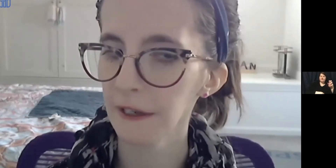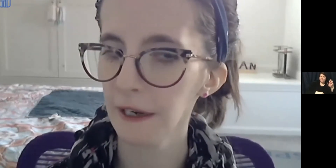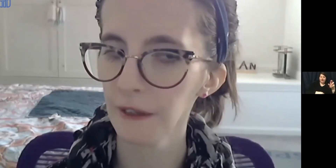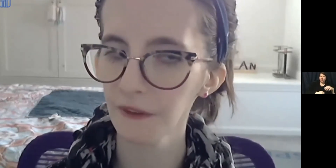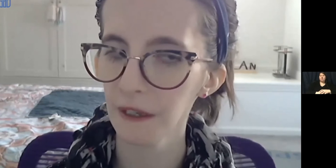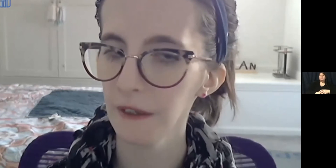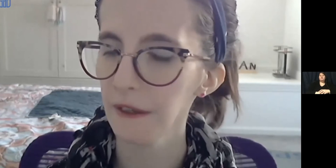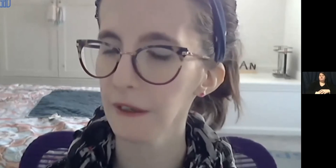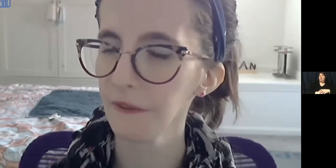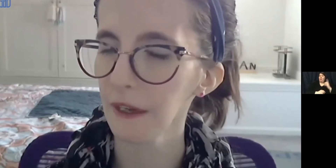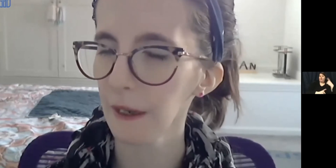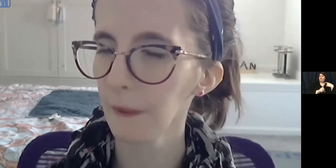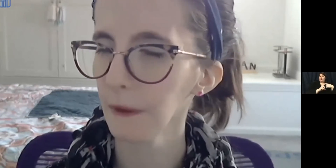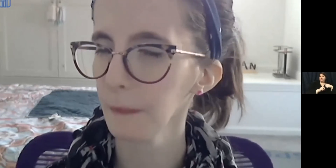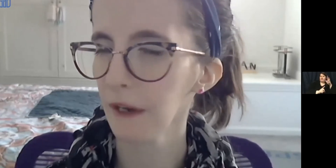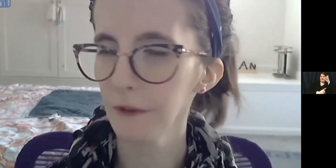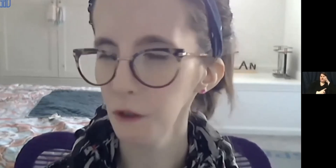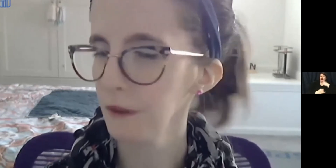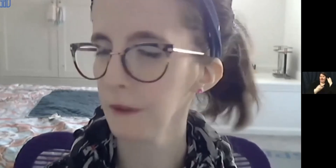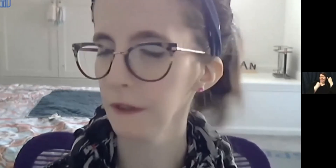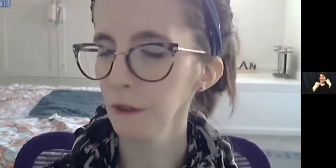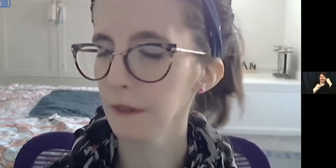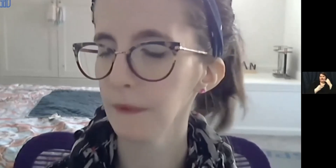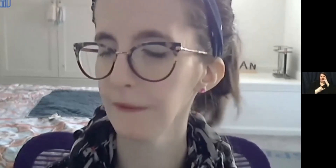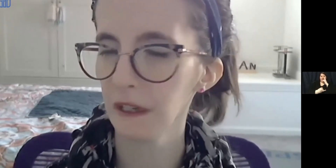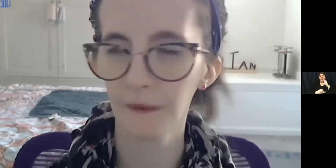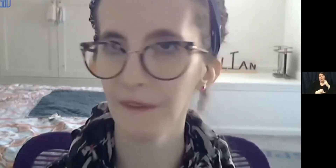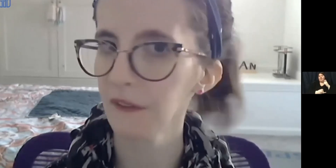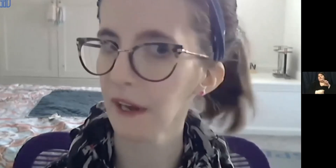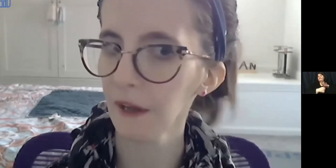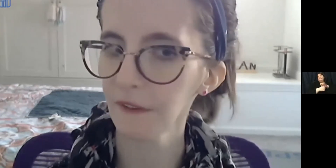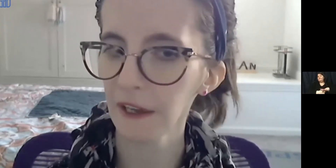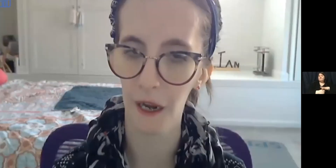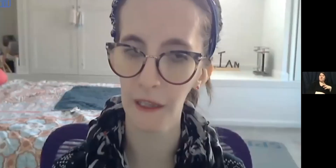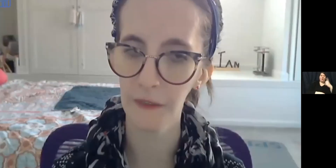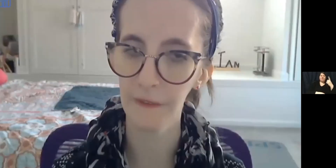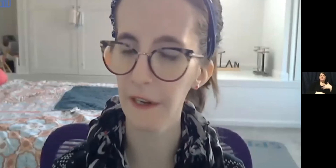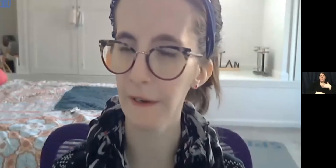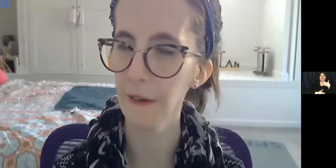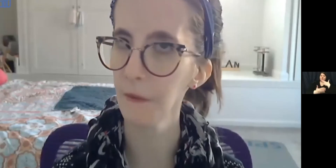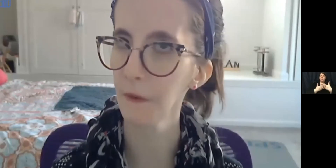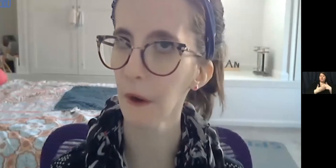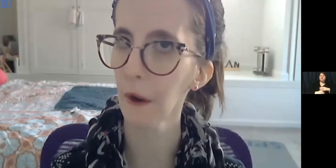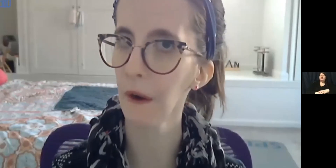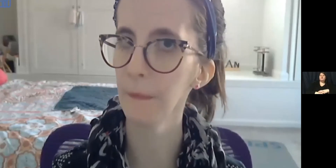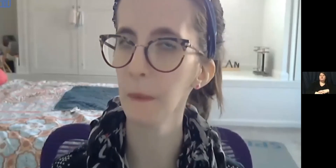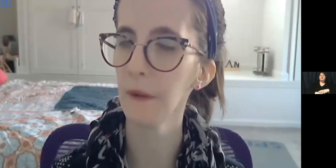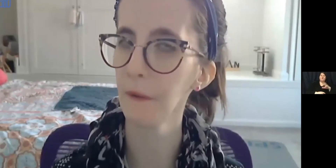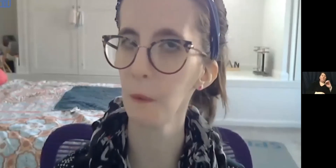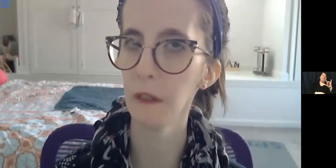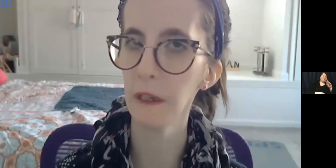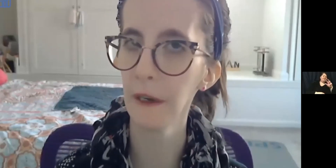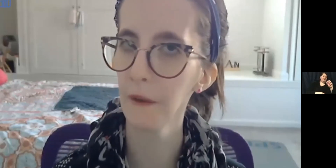my ideas, and said I was punctual, which made me feel fantastic. Alevia Harris called